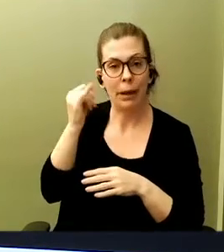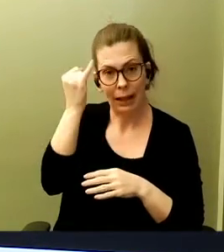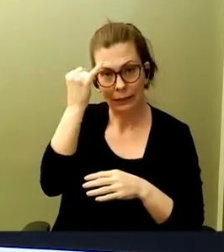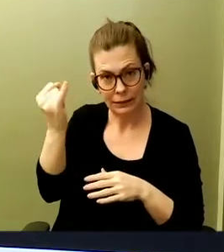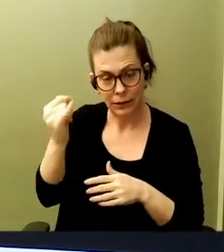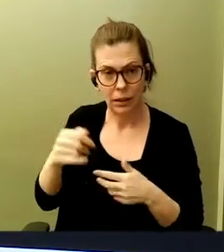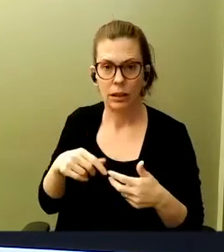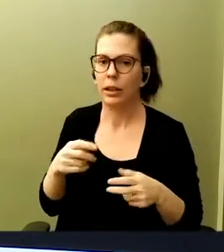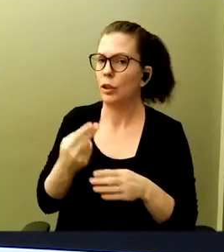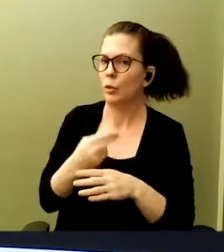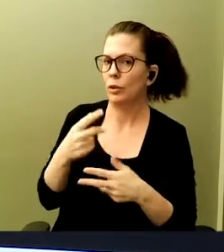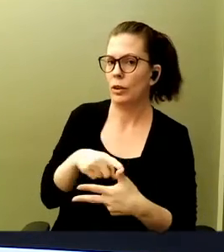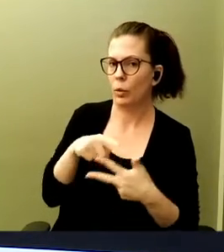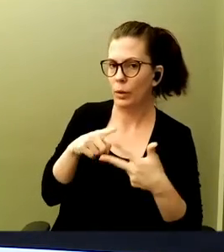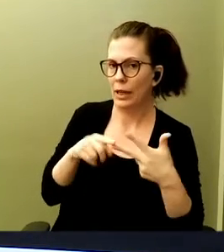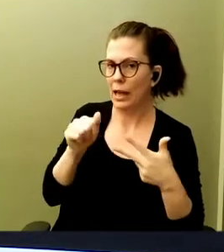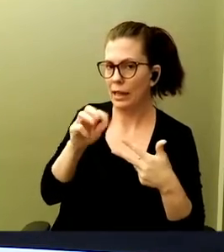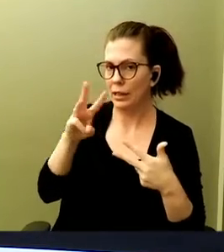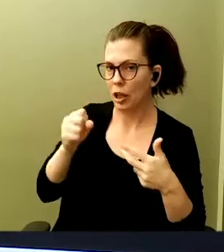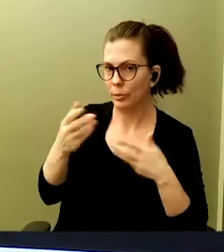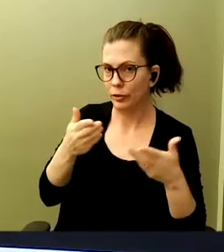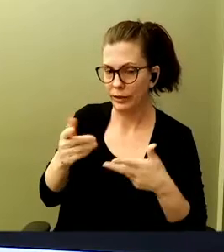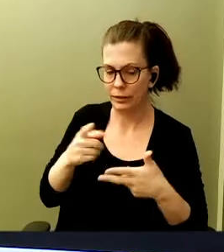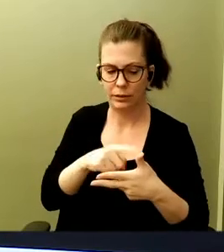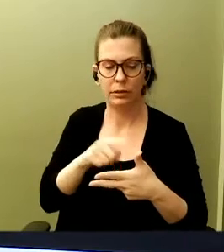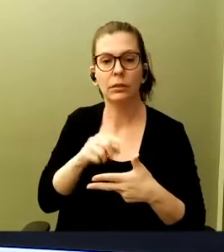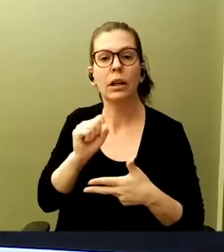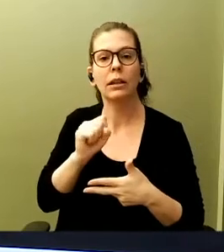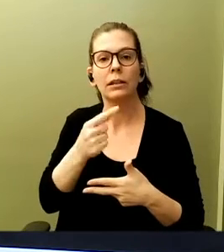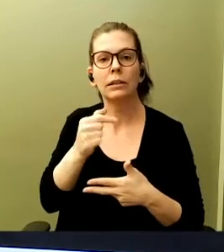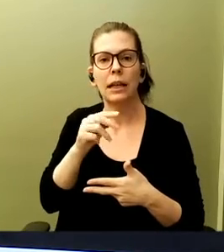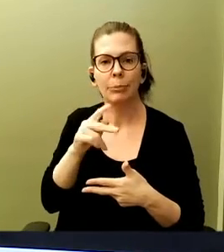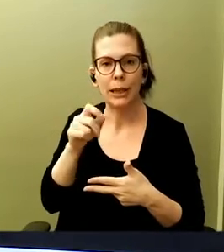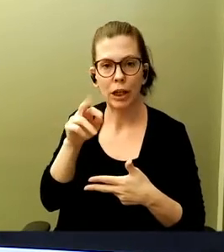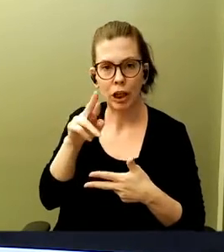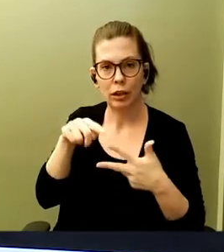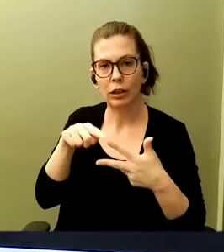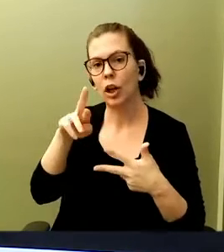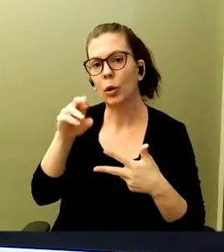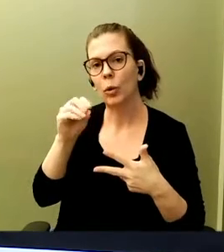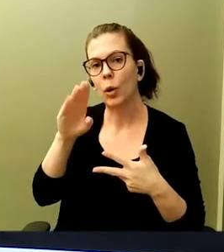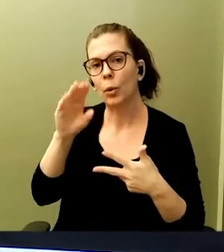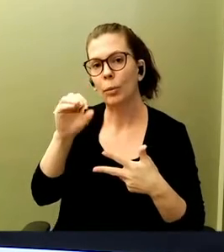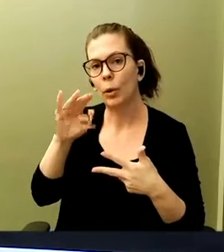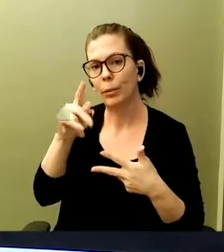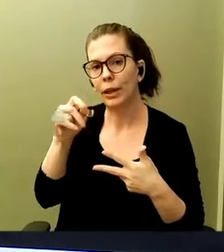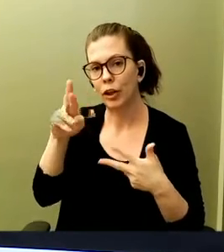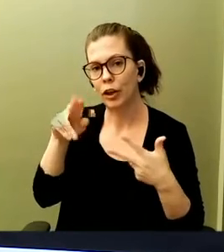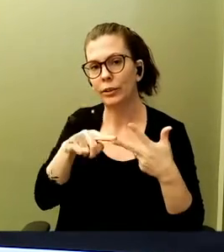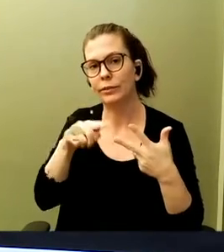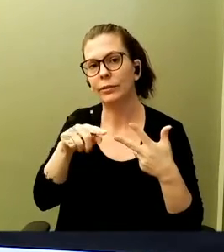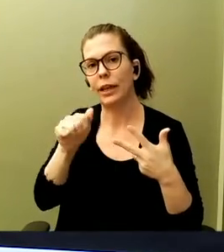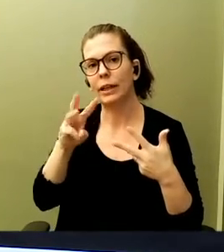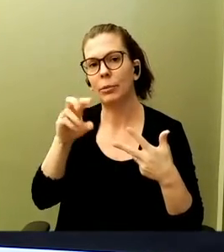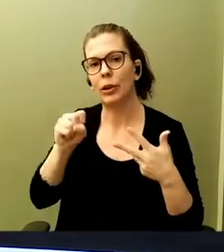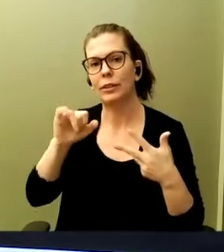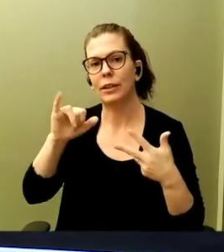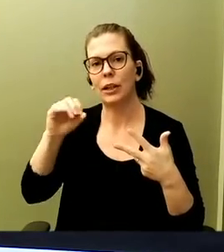AWS services. It's Amazon SageMaker, RoboMaker, and AWS IoT. So you want to tell us a